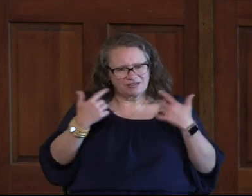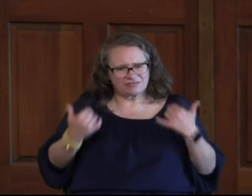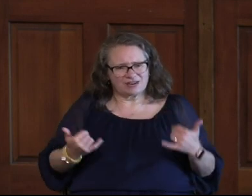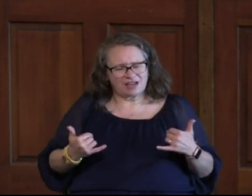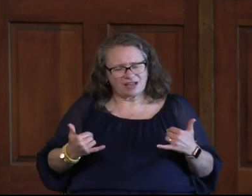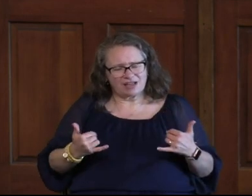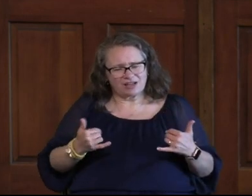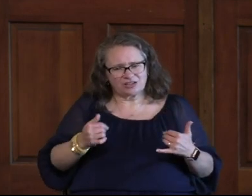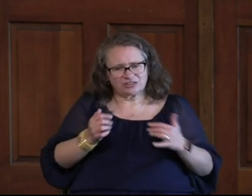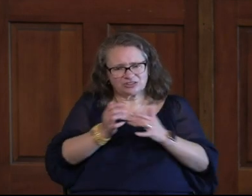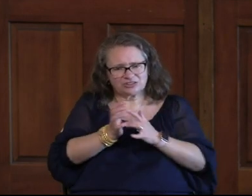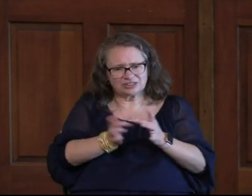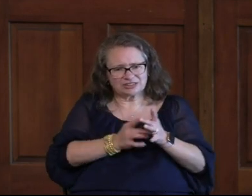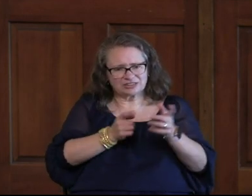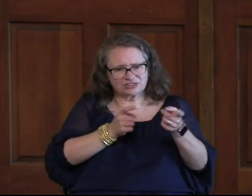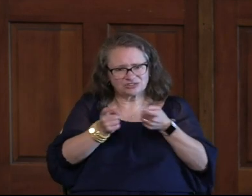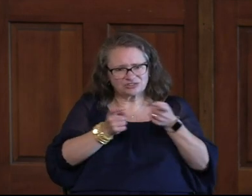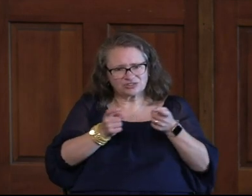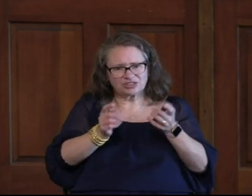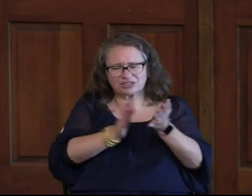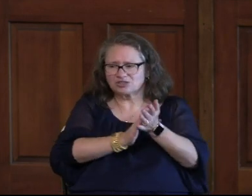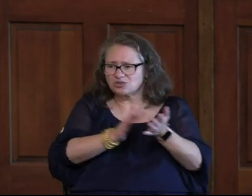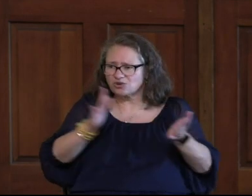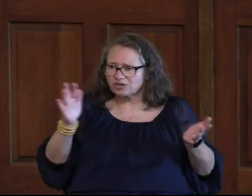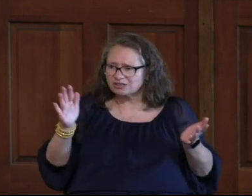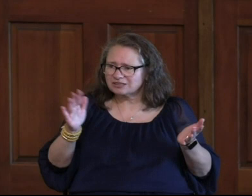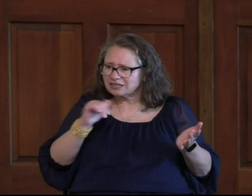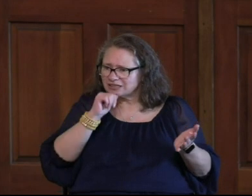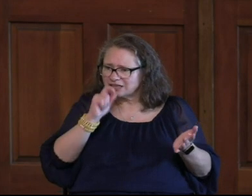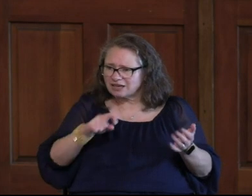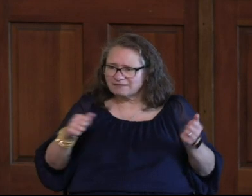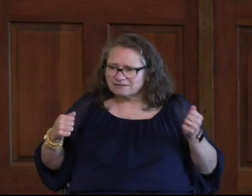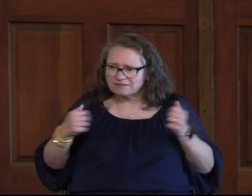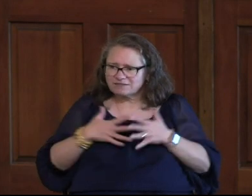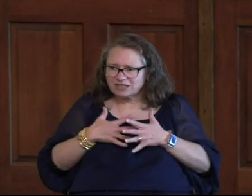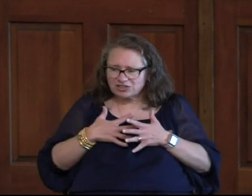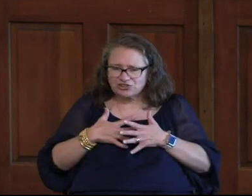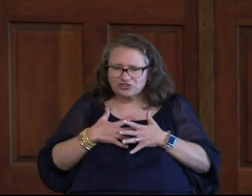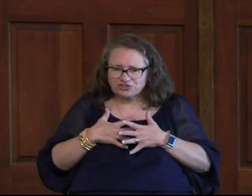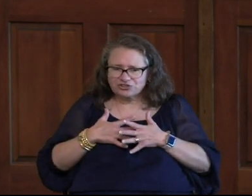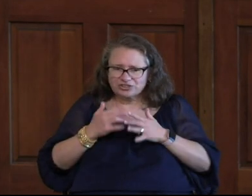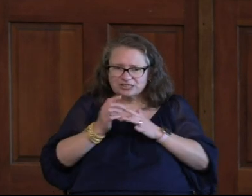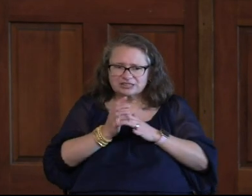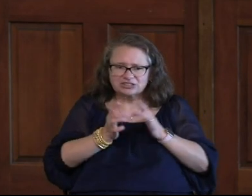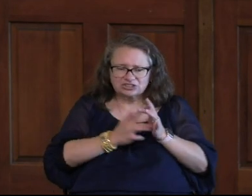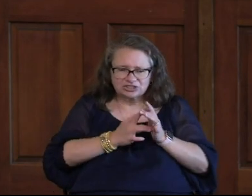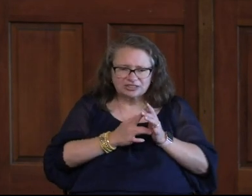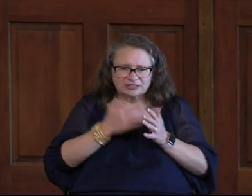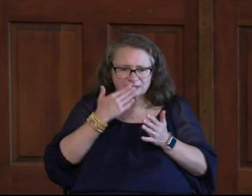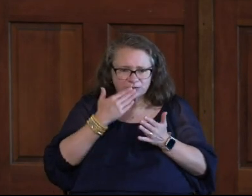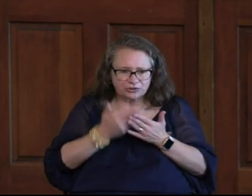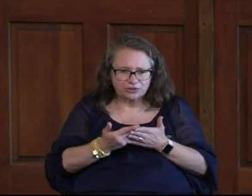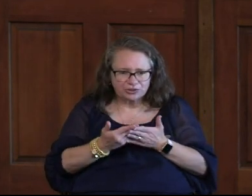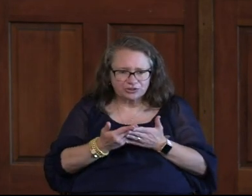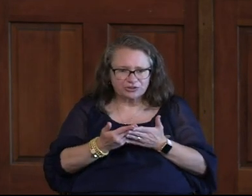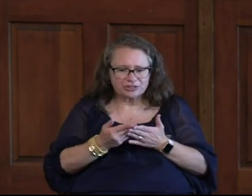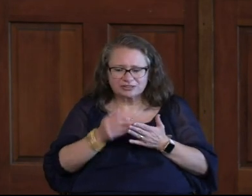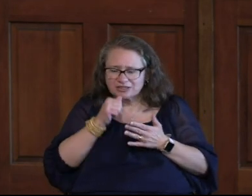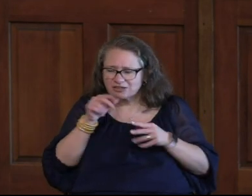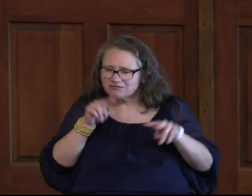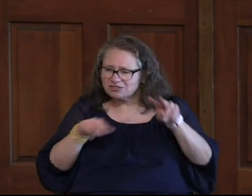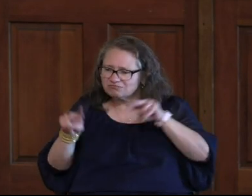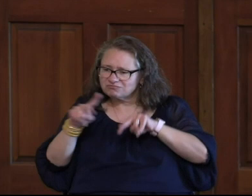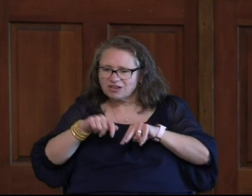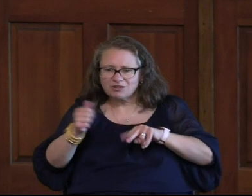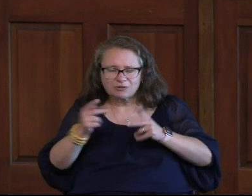Day Jesus Is Sovereign I Don't Have To Worry Jesus Is Glorious So I Don't Have To Fear Others Jesus Is Good So I Don't Have To Look